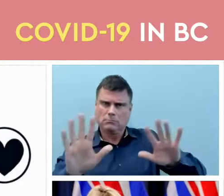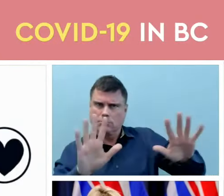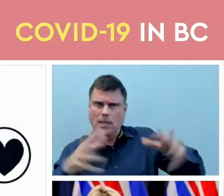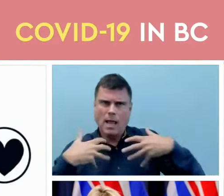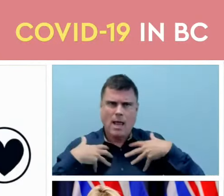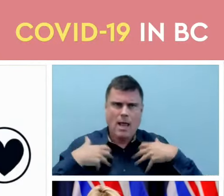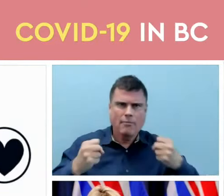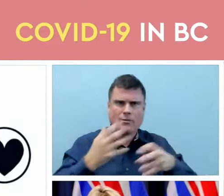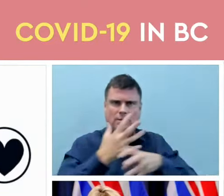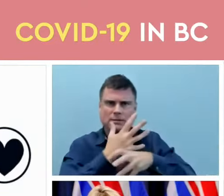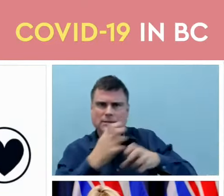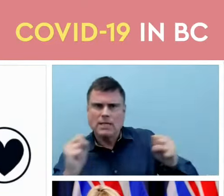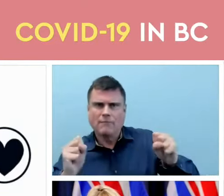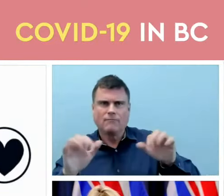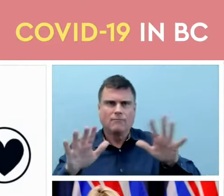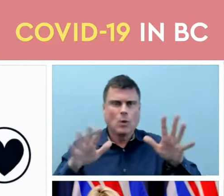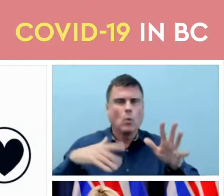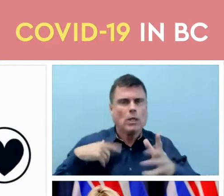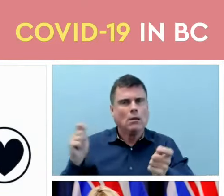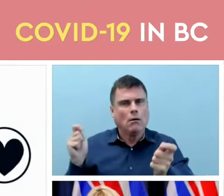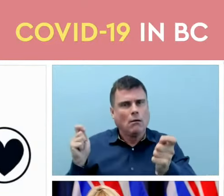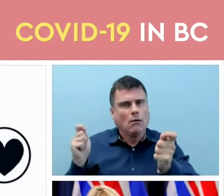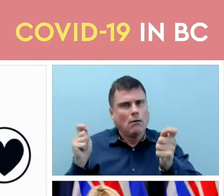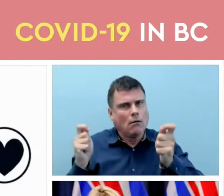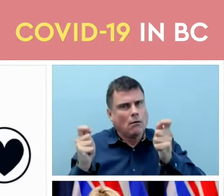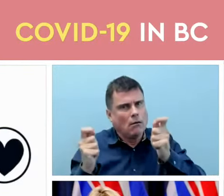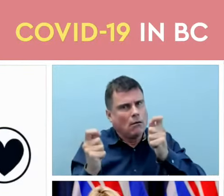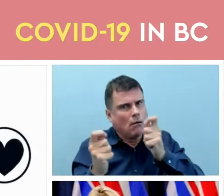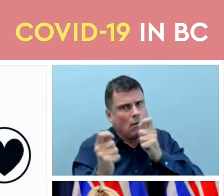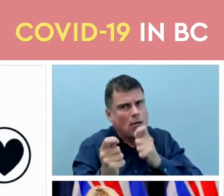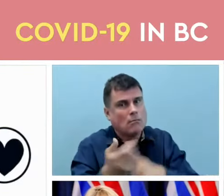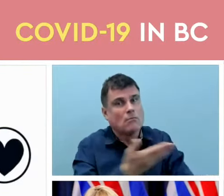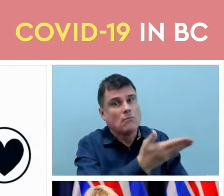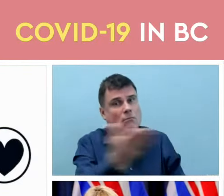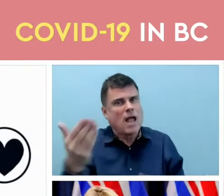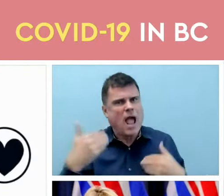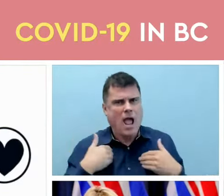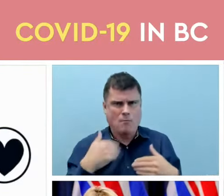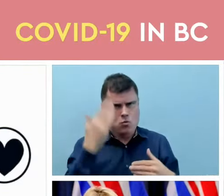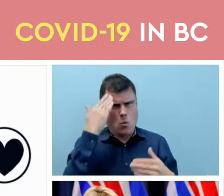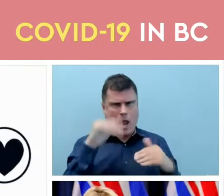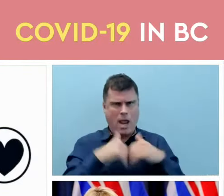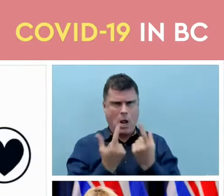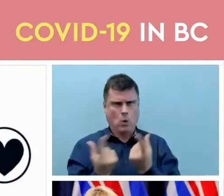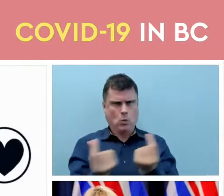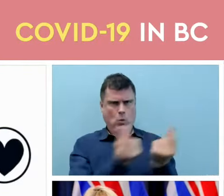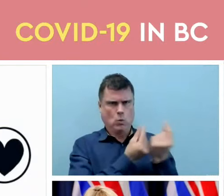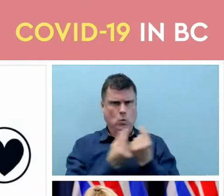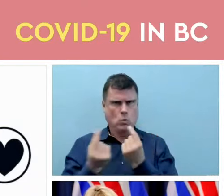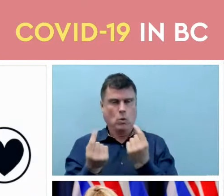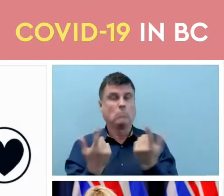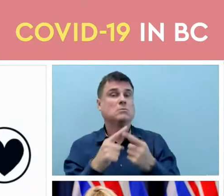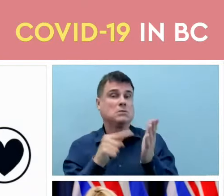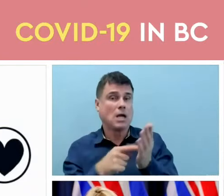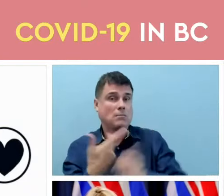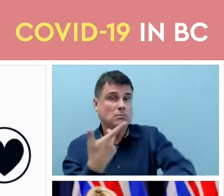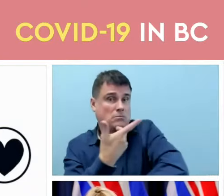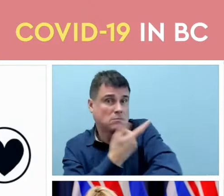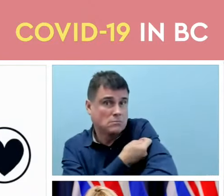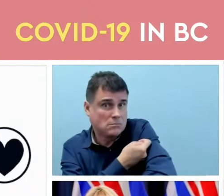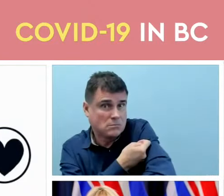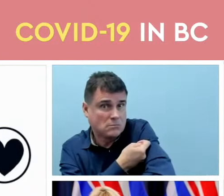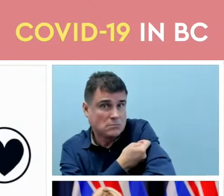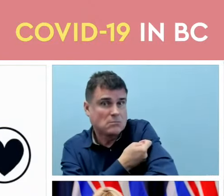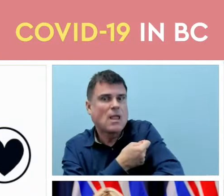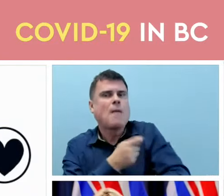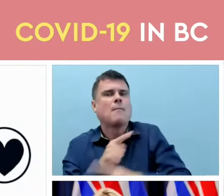this we have the tools that we know work. We have vaccination. We we have the things that we are getting used to being in the habit of